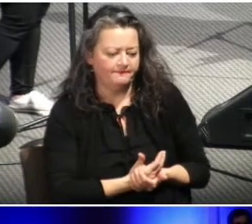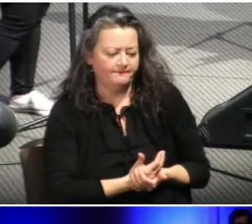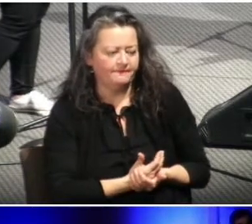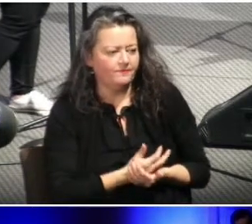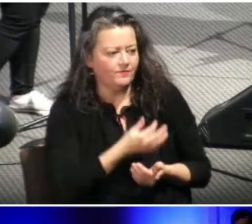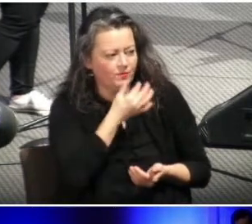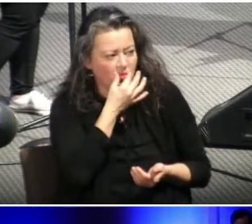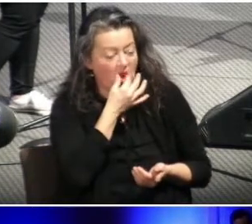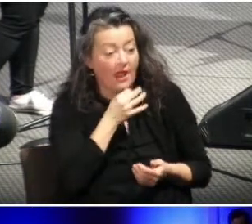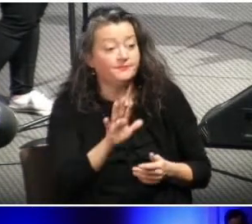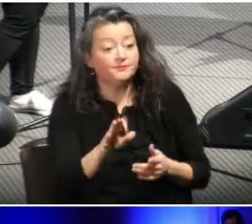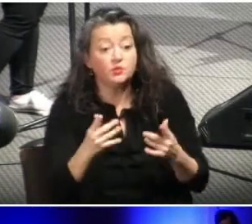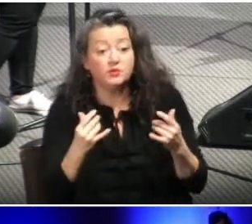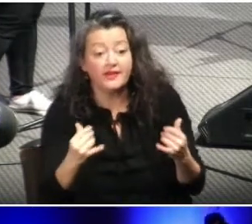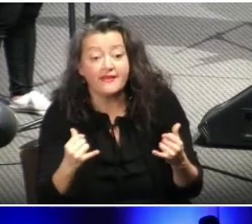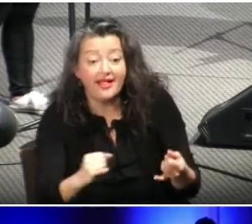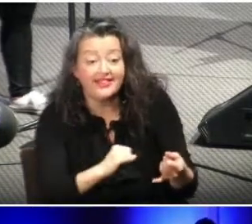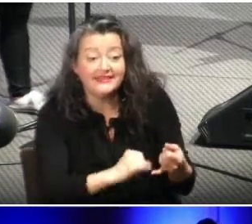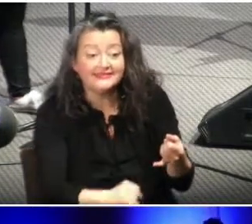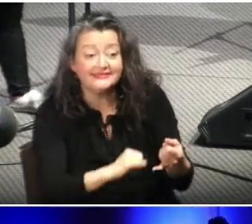Our closing song today